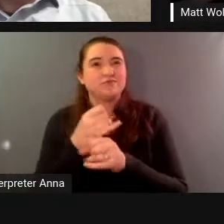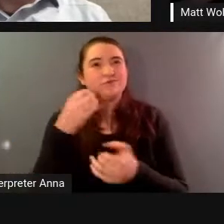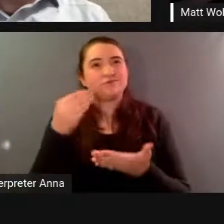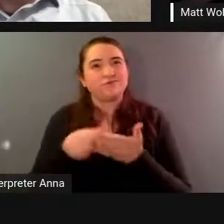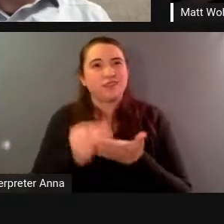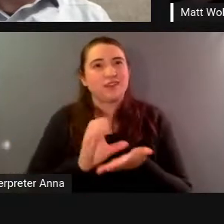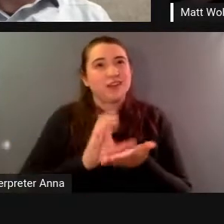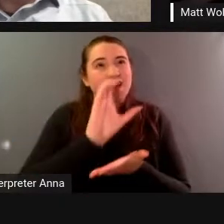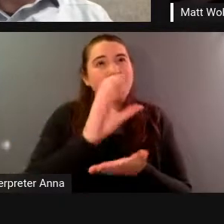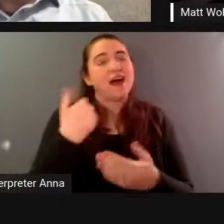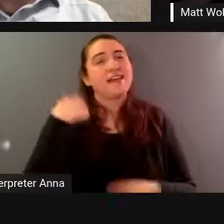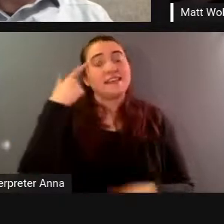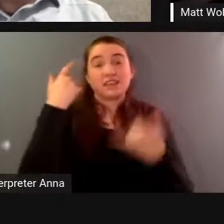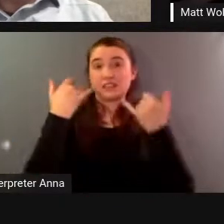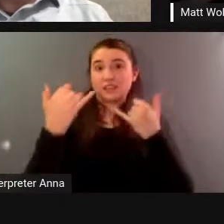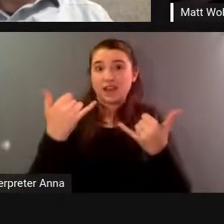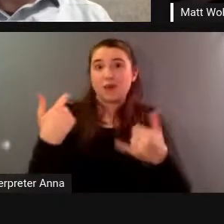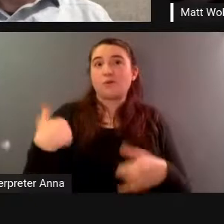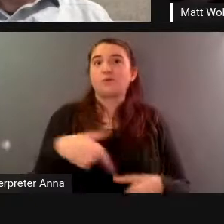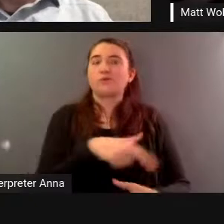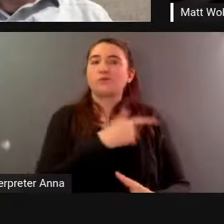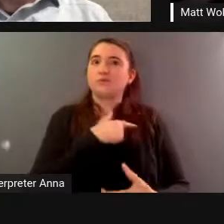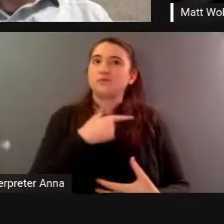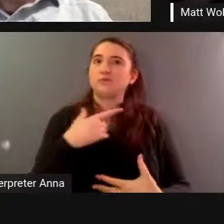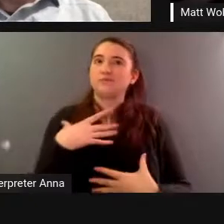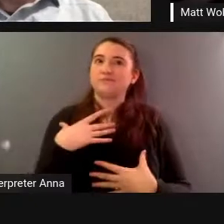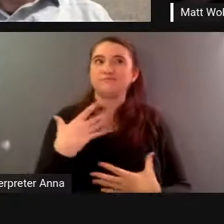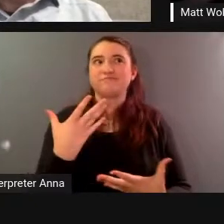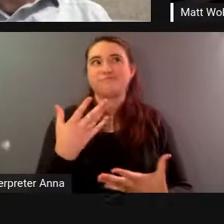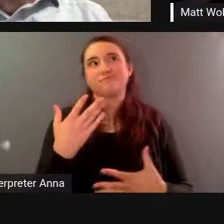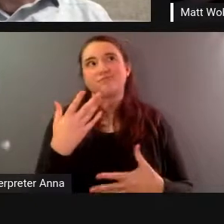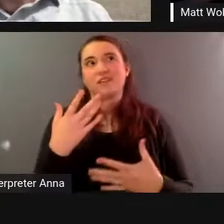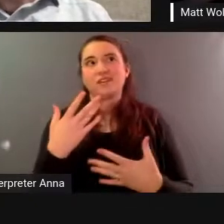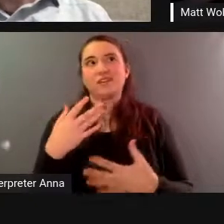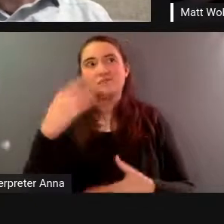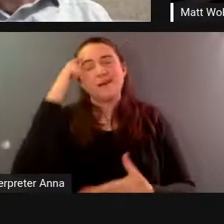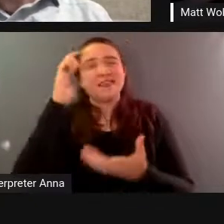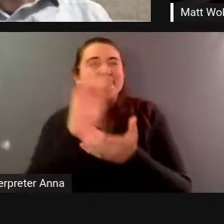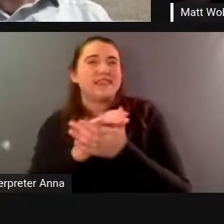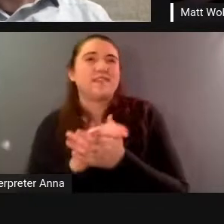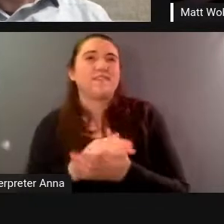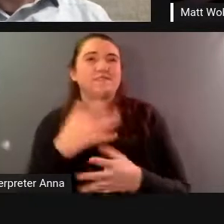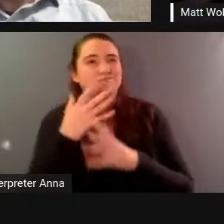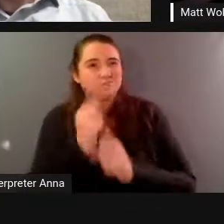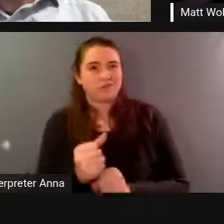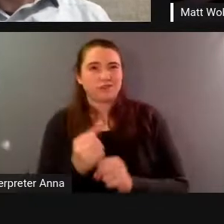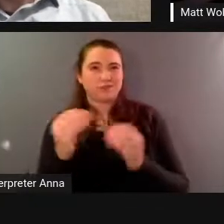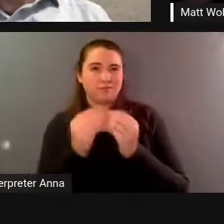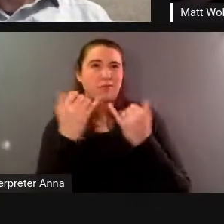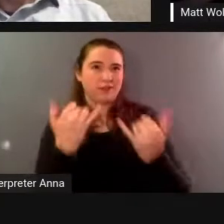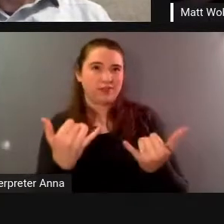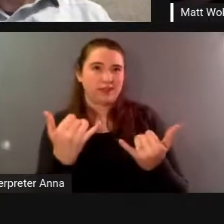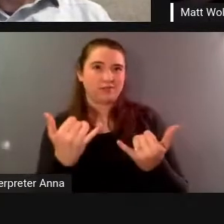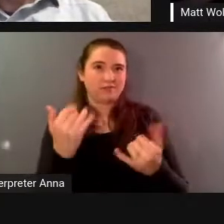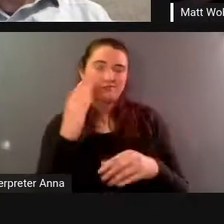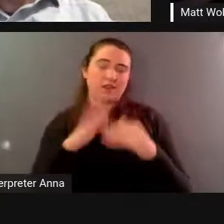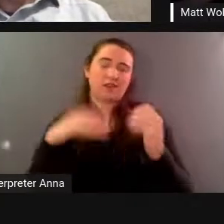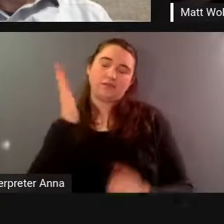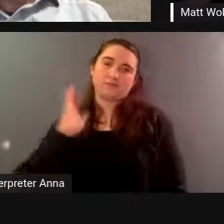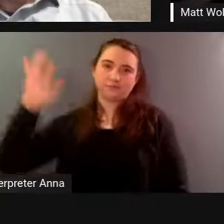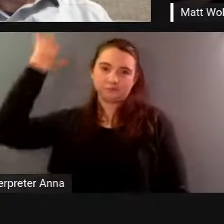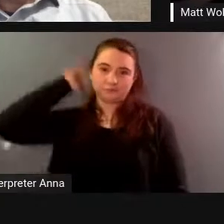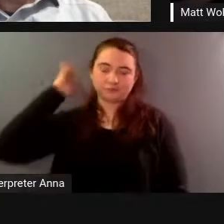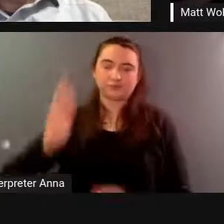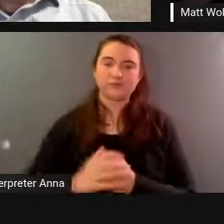not to mention that you know they also were part of this theater group and so this experimental theater